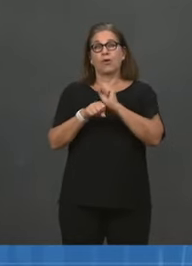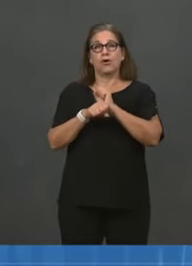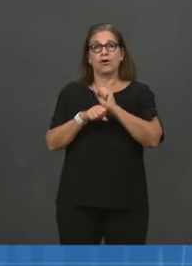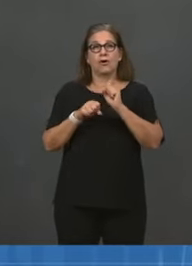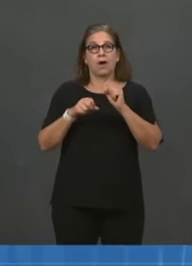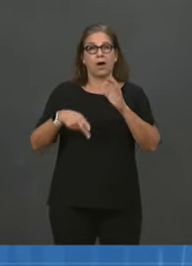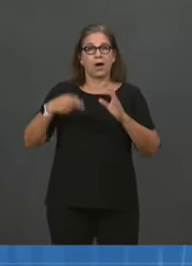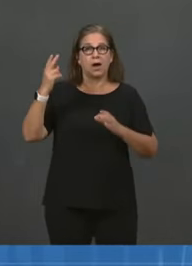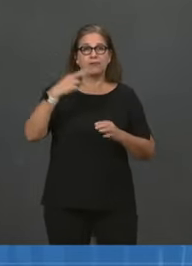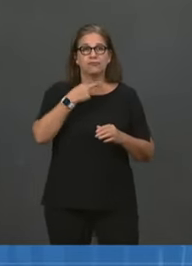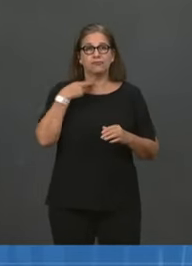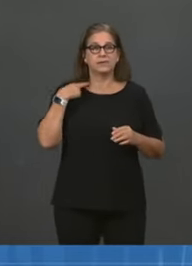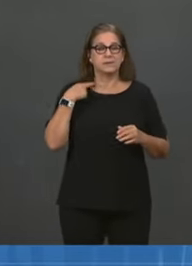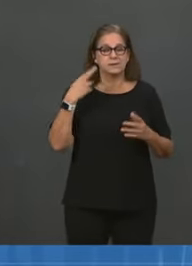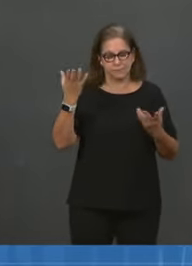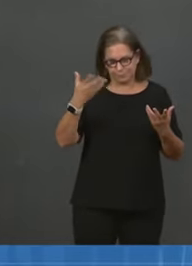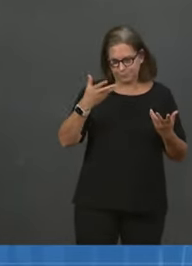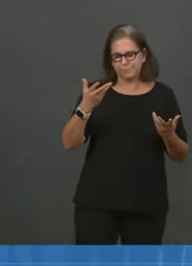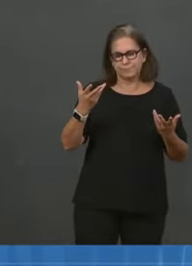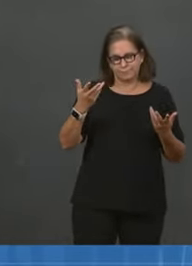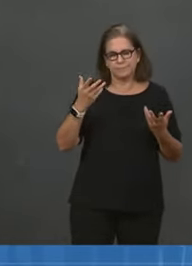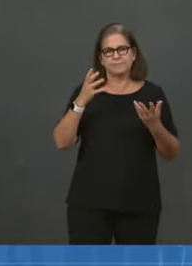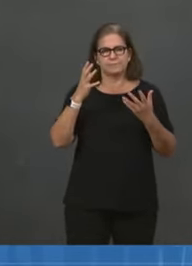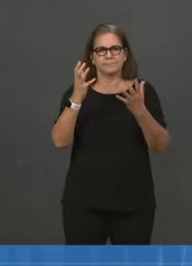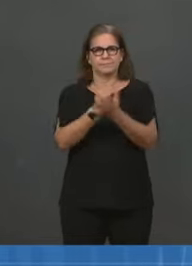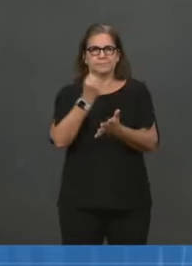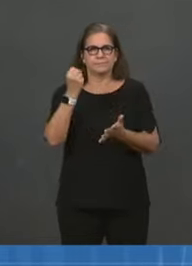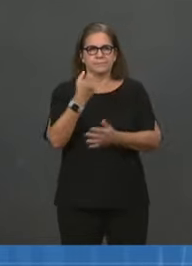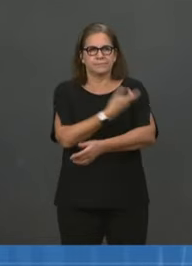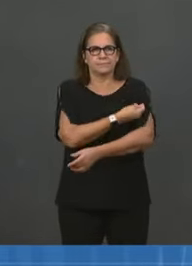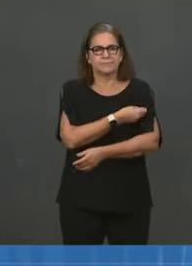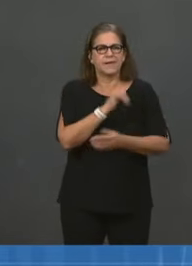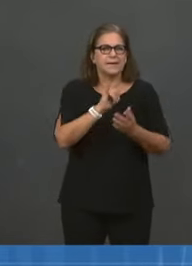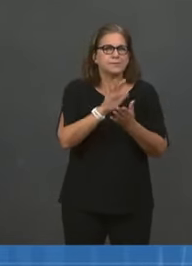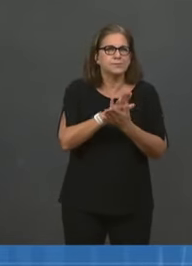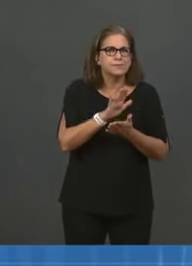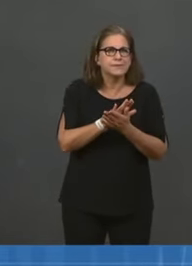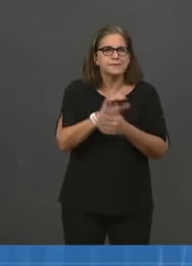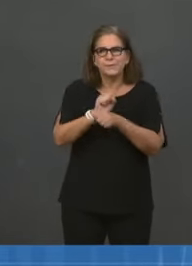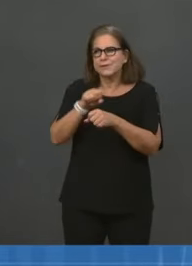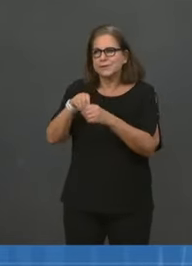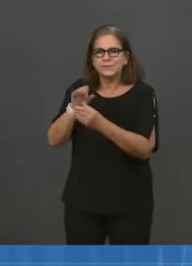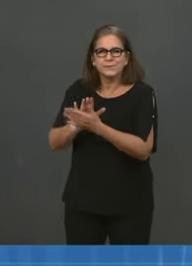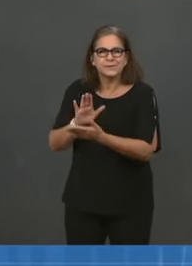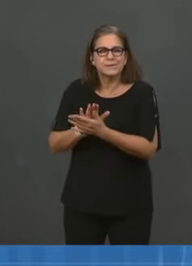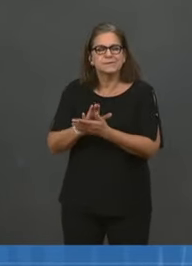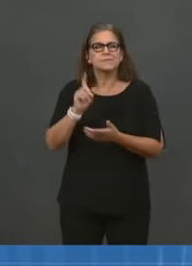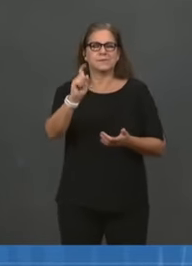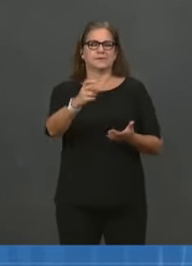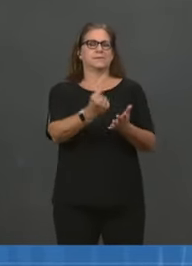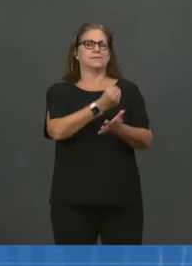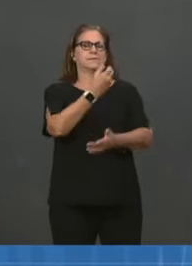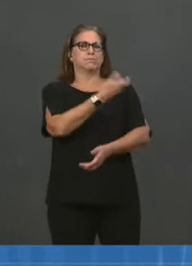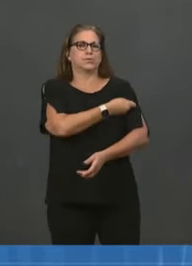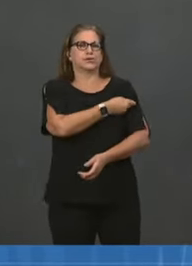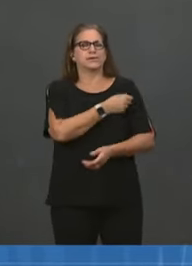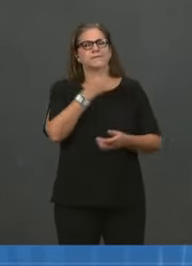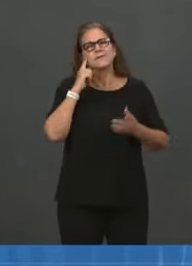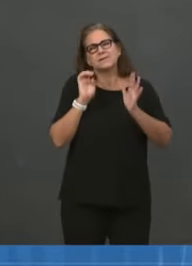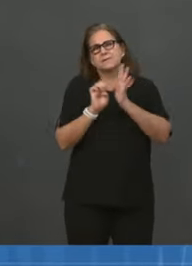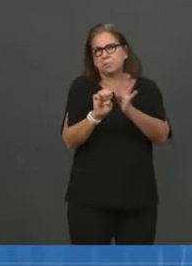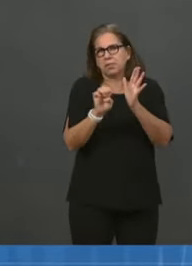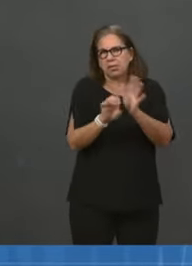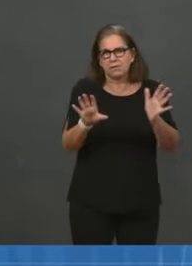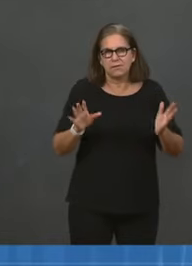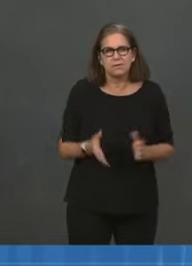the data in real time, and we are looking at its ongoing efficacy, as well as its